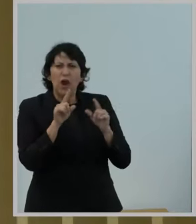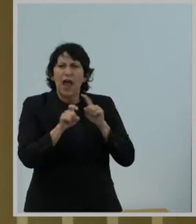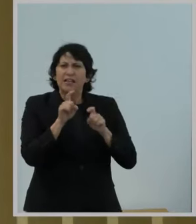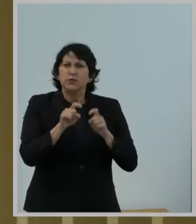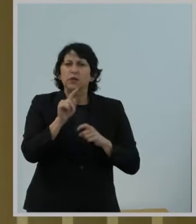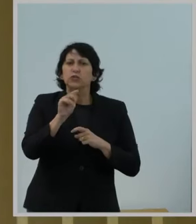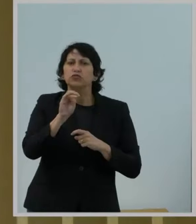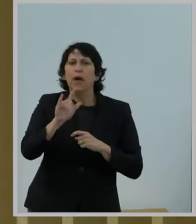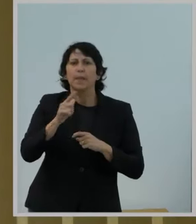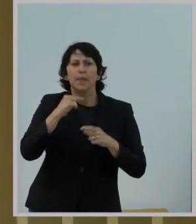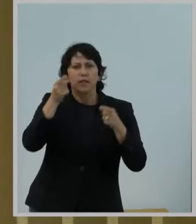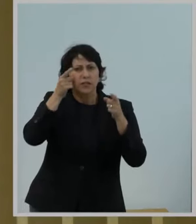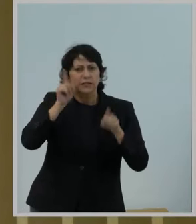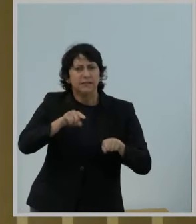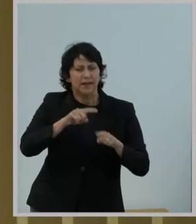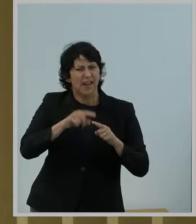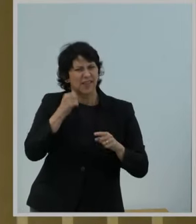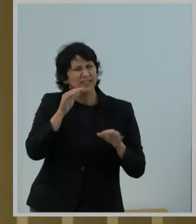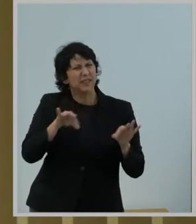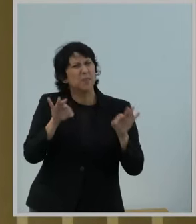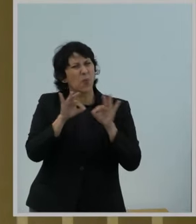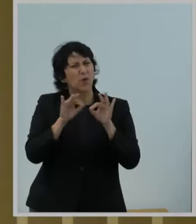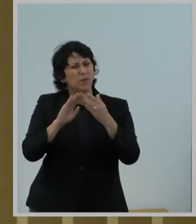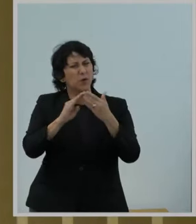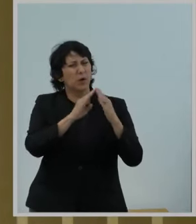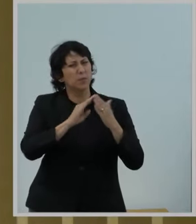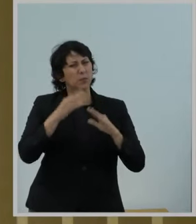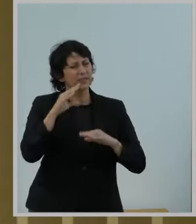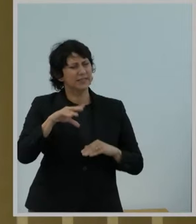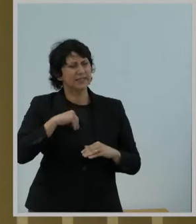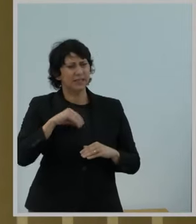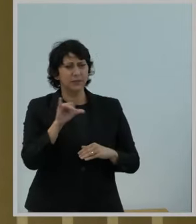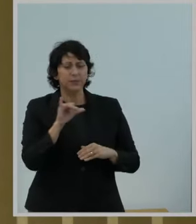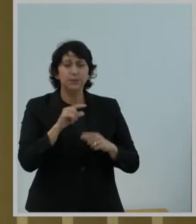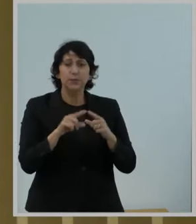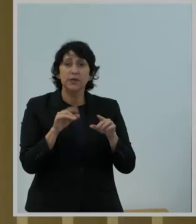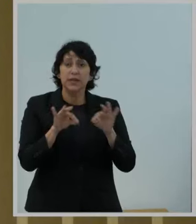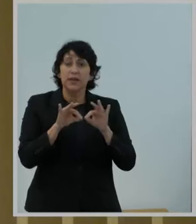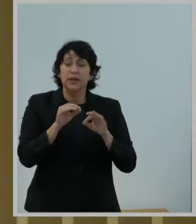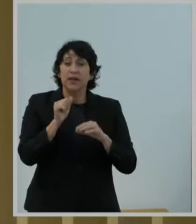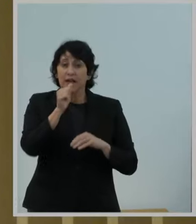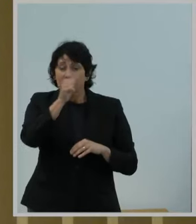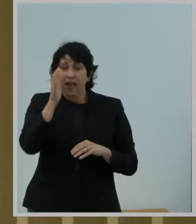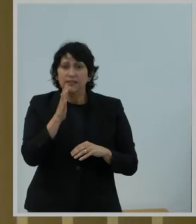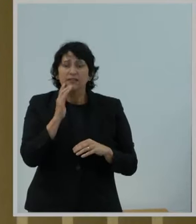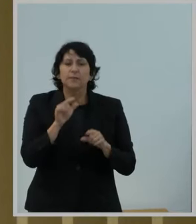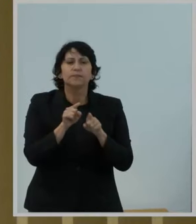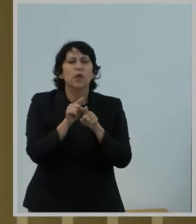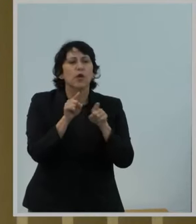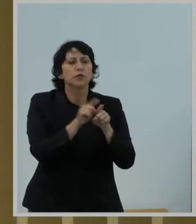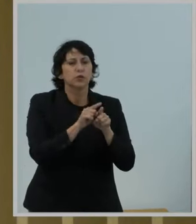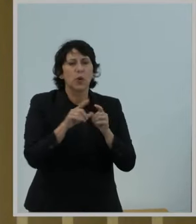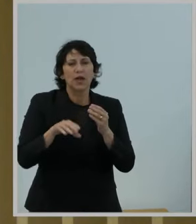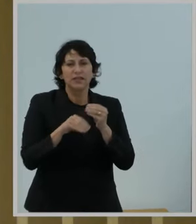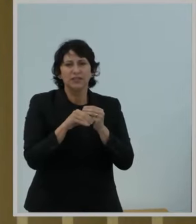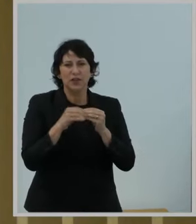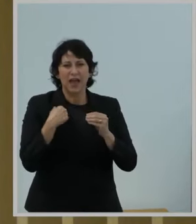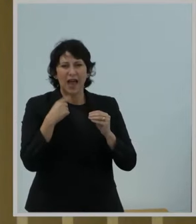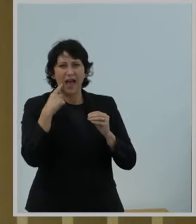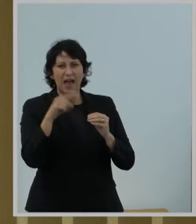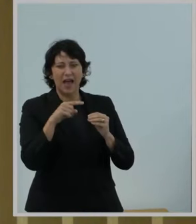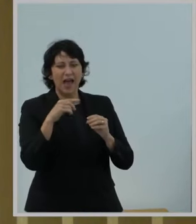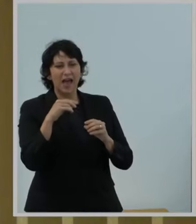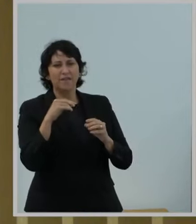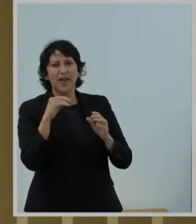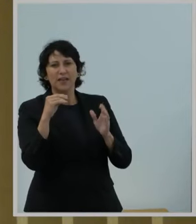tribal consent. I think that's incredibly important there in Alaska, as well as in addition to something that I've highlighted on a number